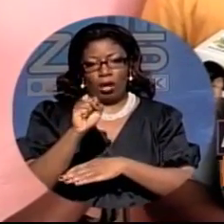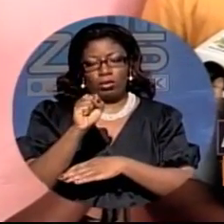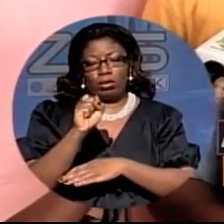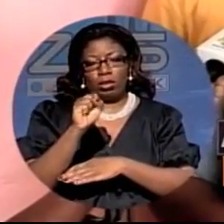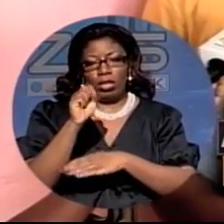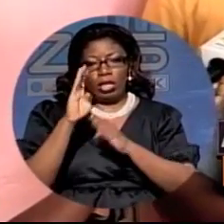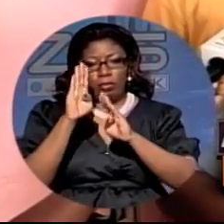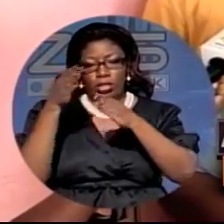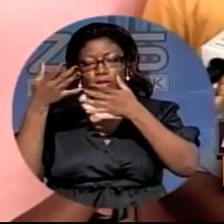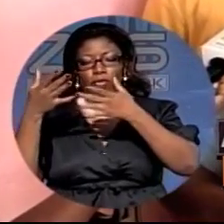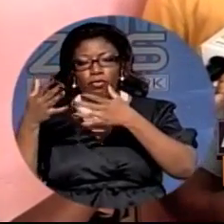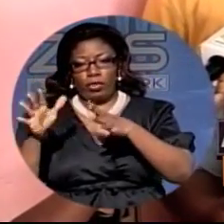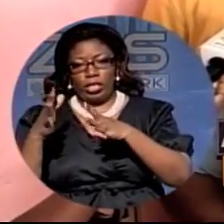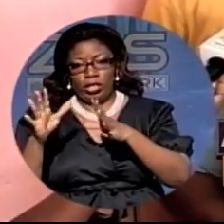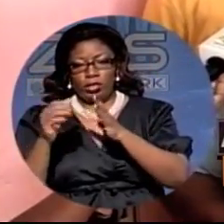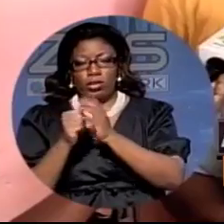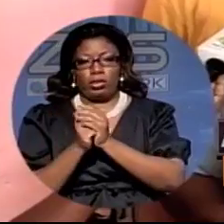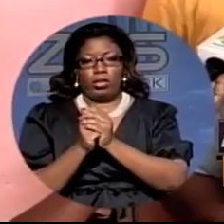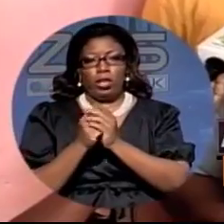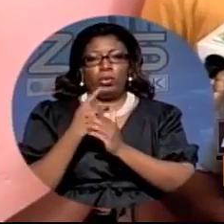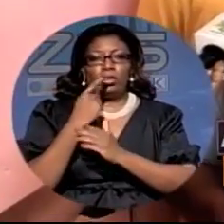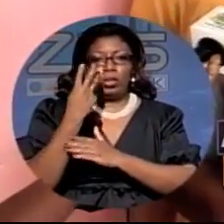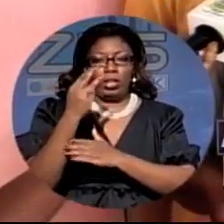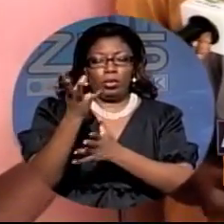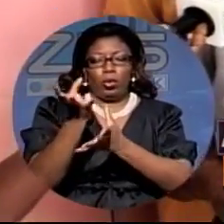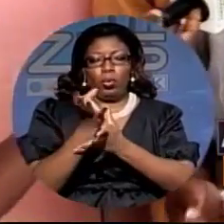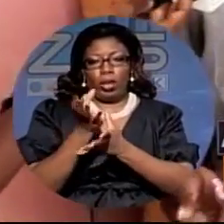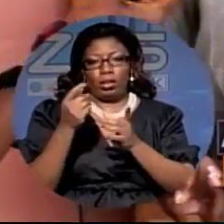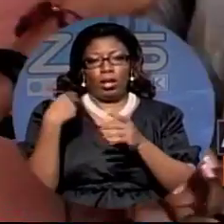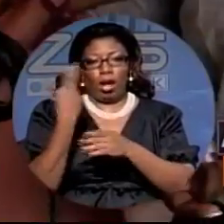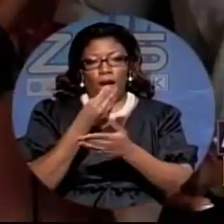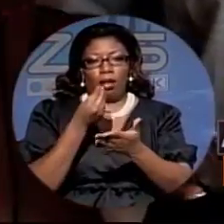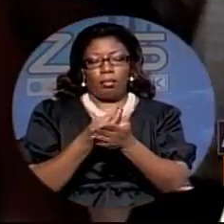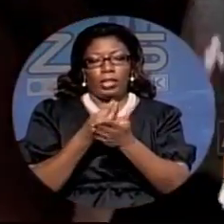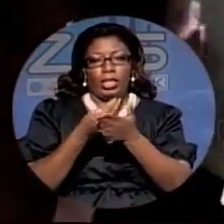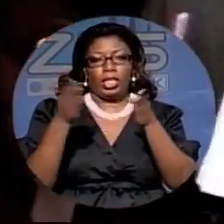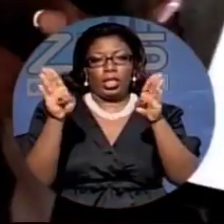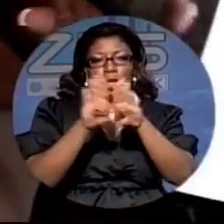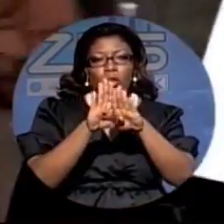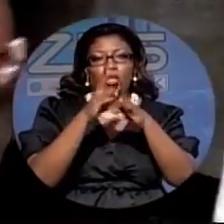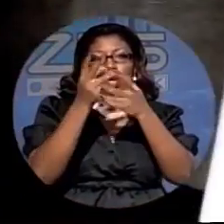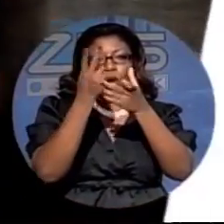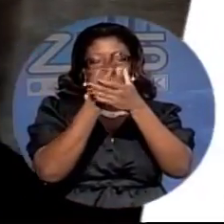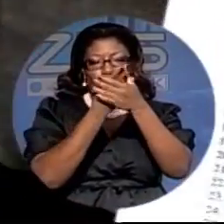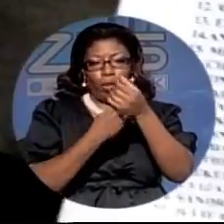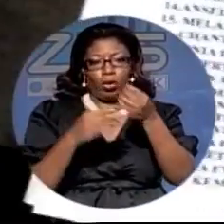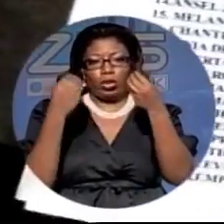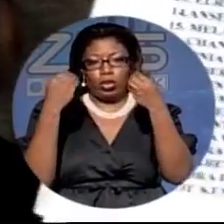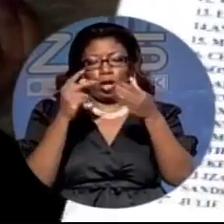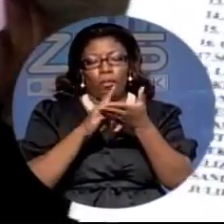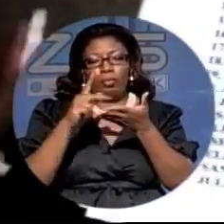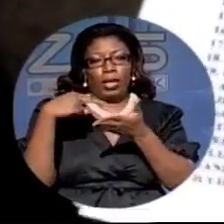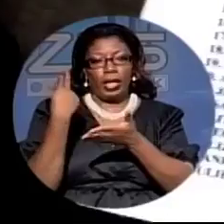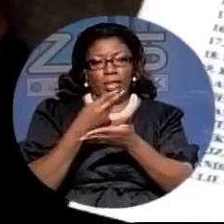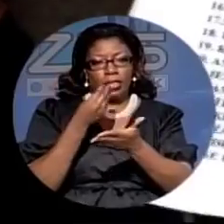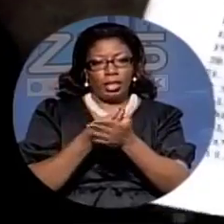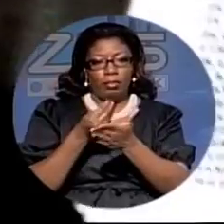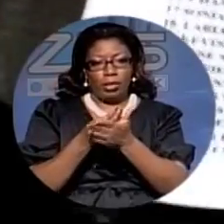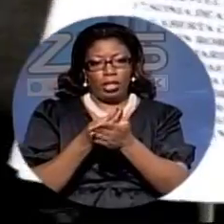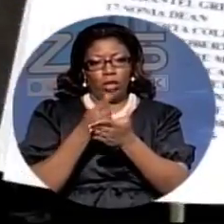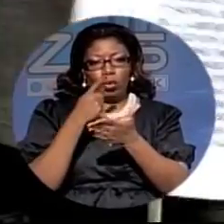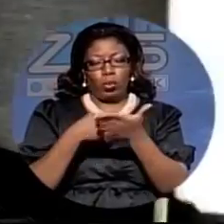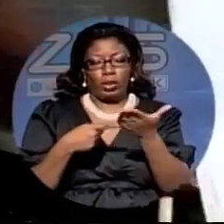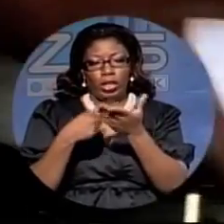we told mr finlison to his face we want our money okay he closed both of the stores passed our money let us go what they've done they